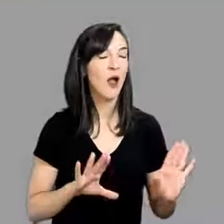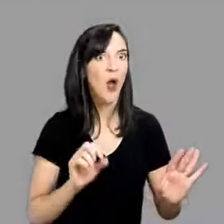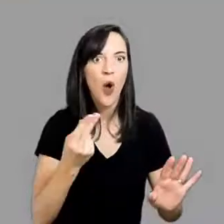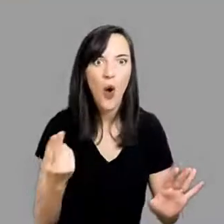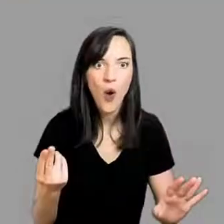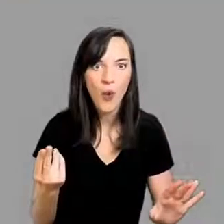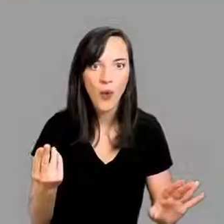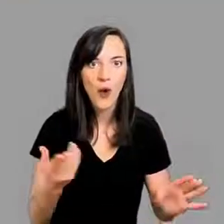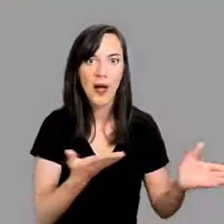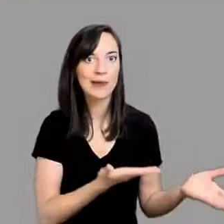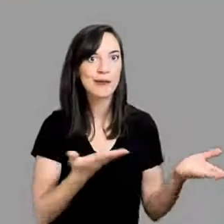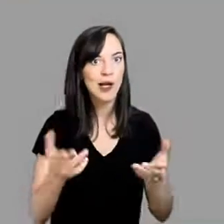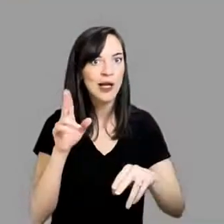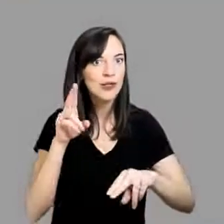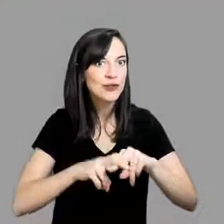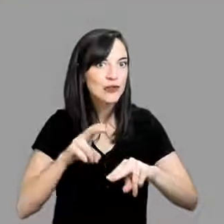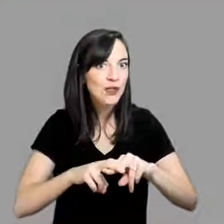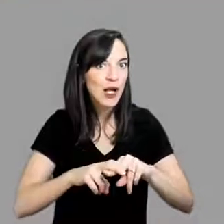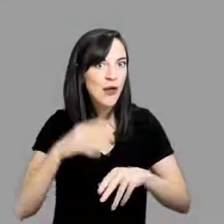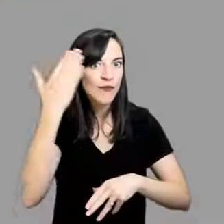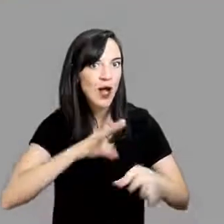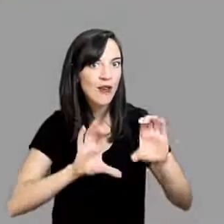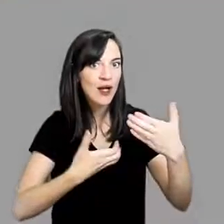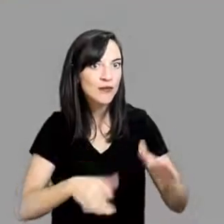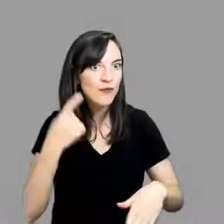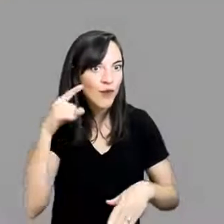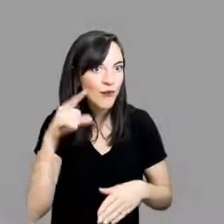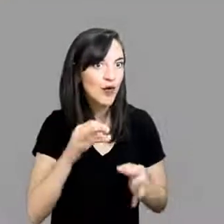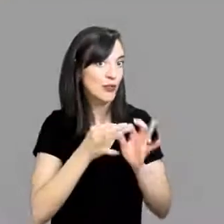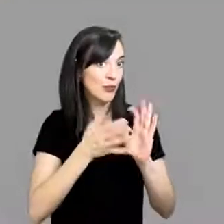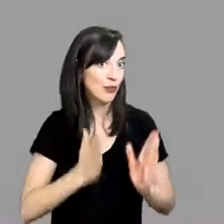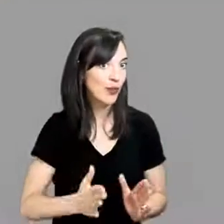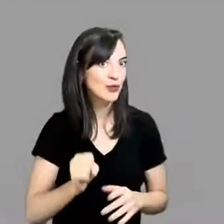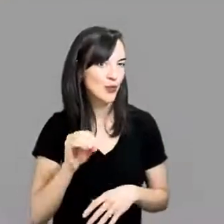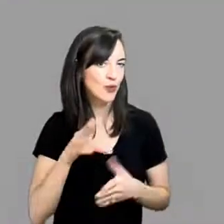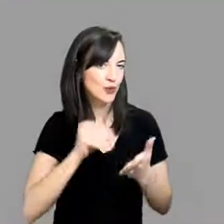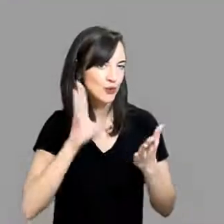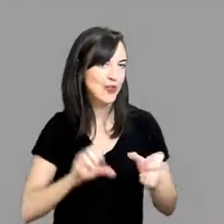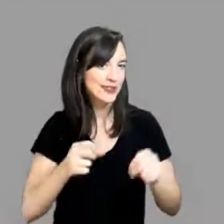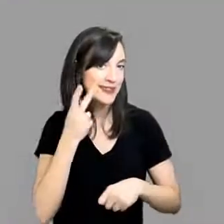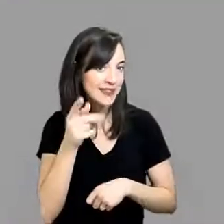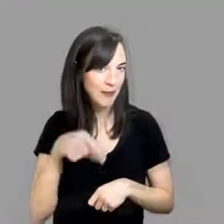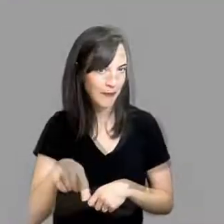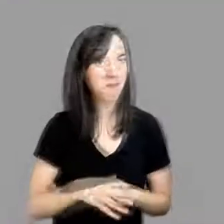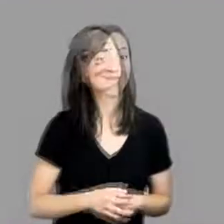Oh, and you get a chair for the front of the classroom for the interpreter to sit in so the student can see him.